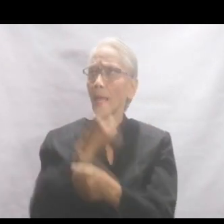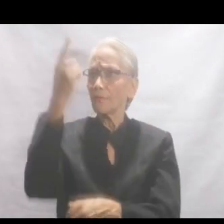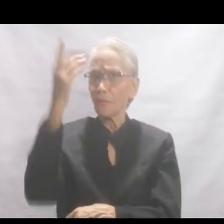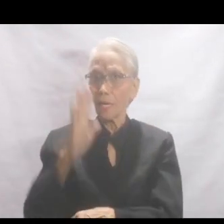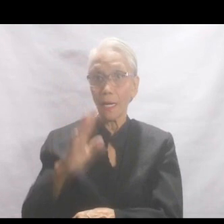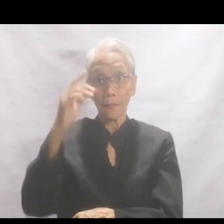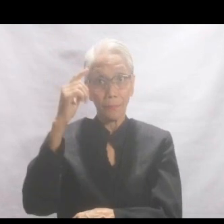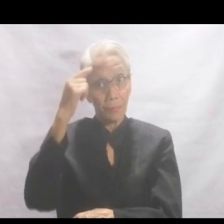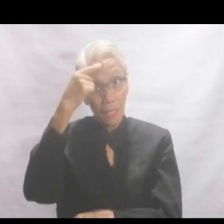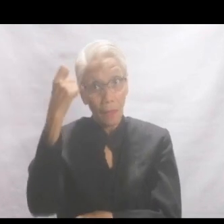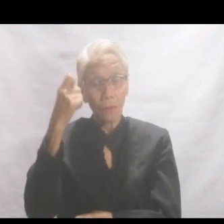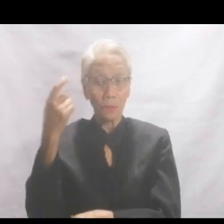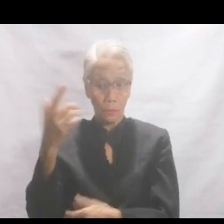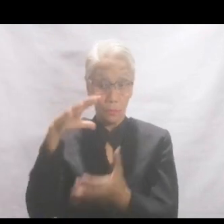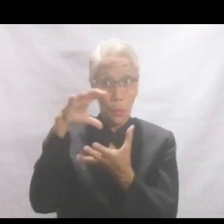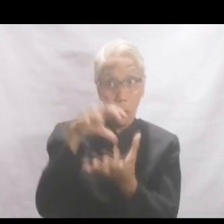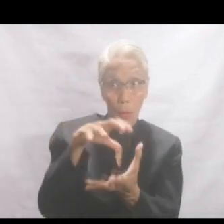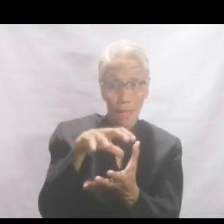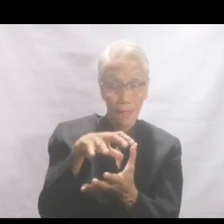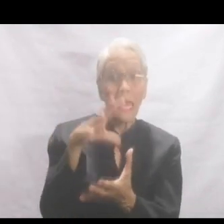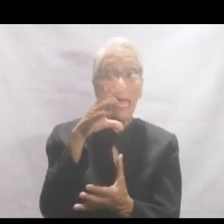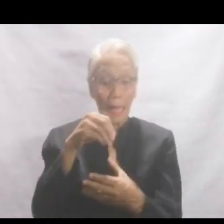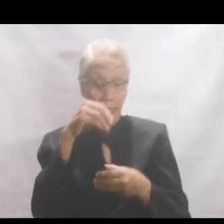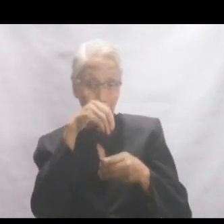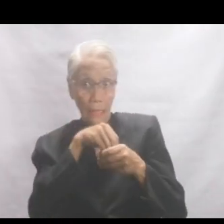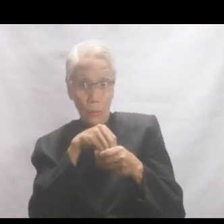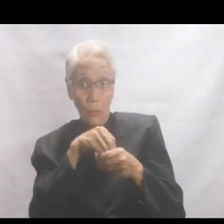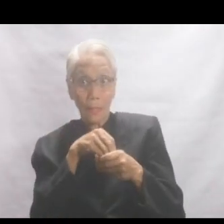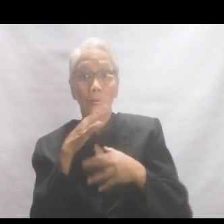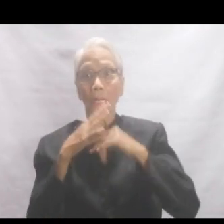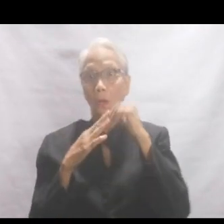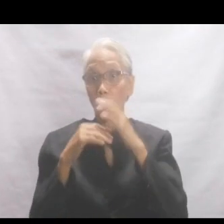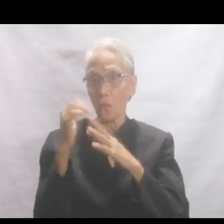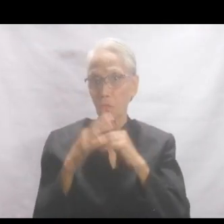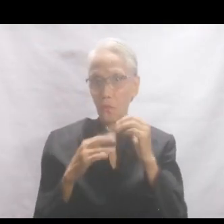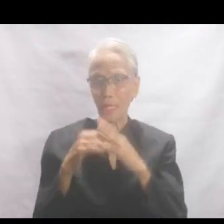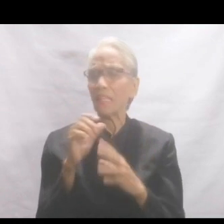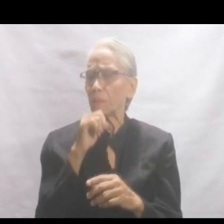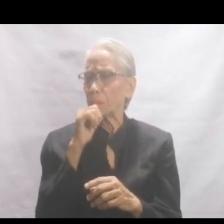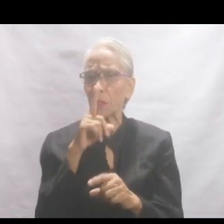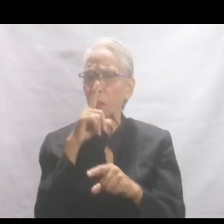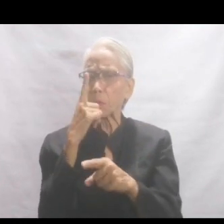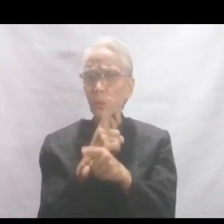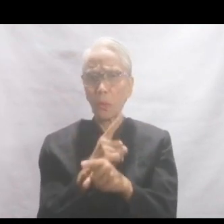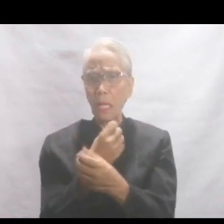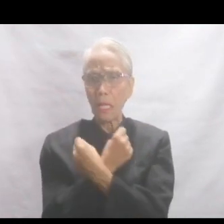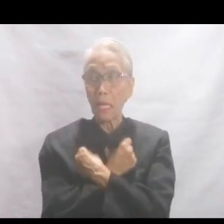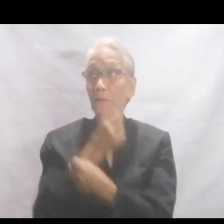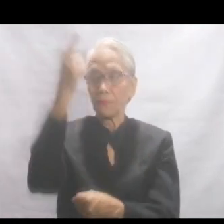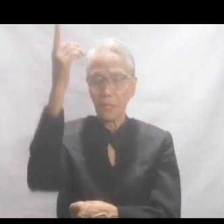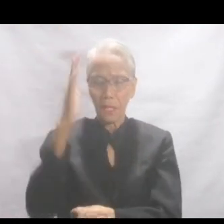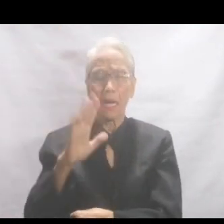for the sake of outward wealth and inward comfort. They do not rightly love